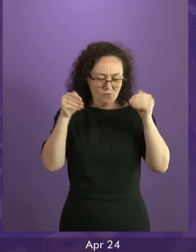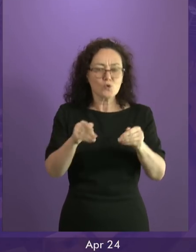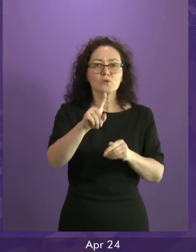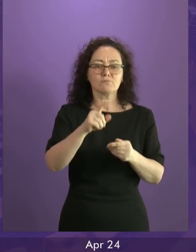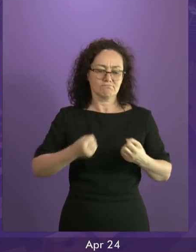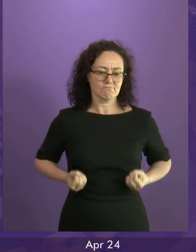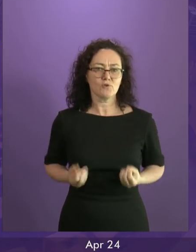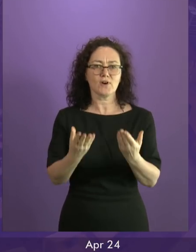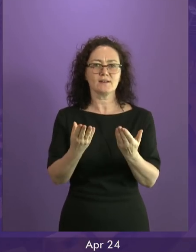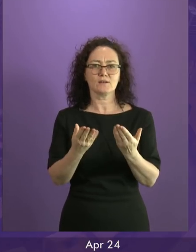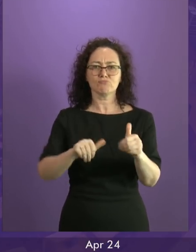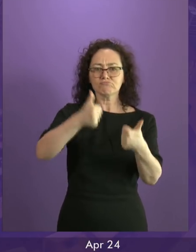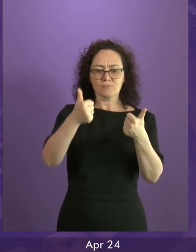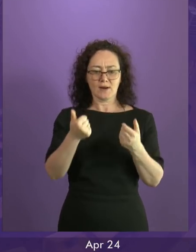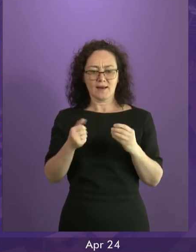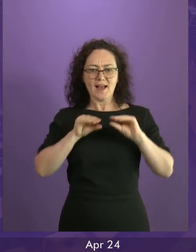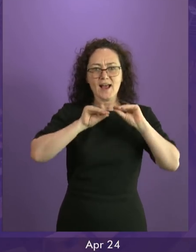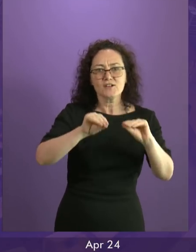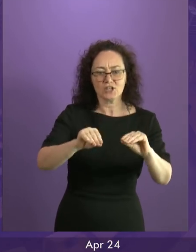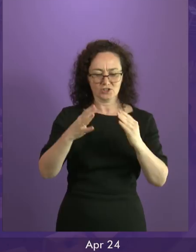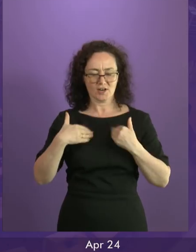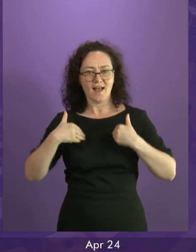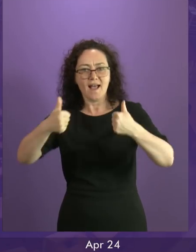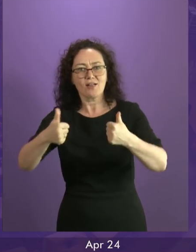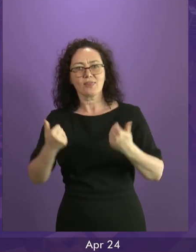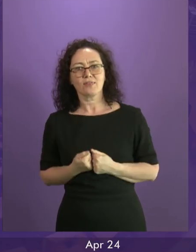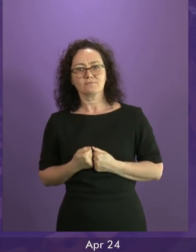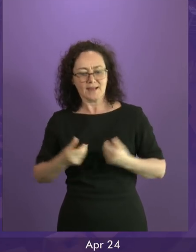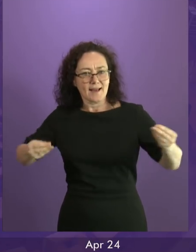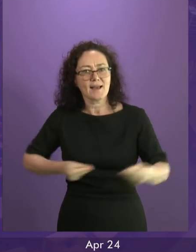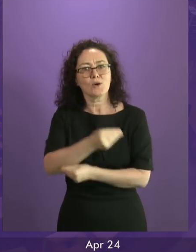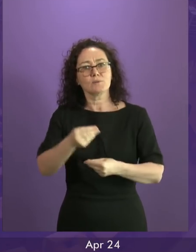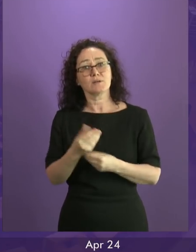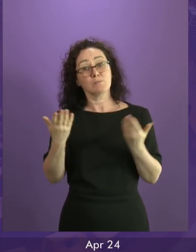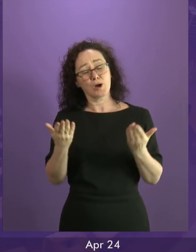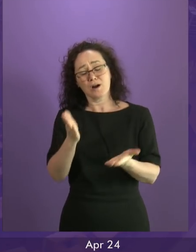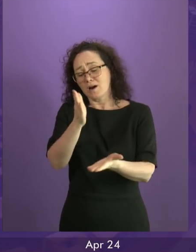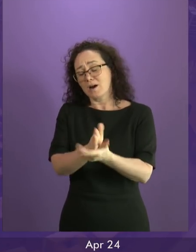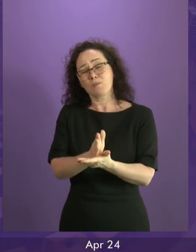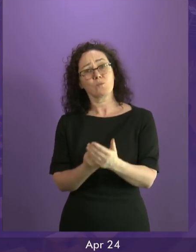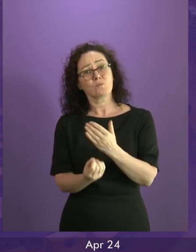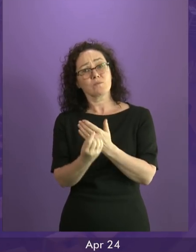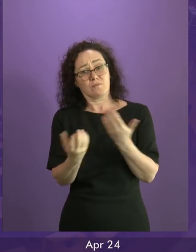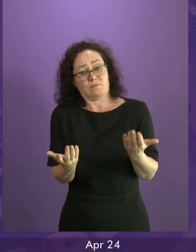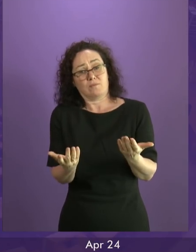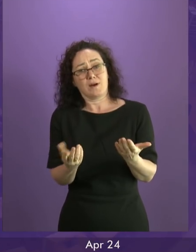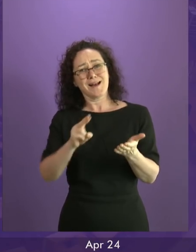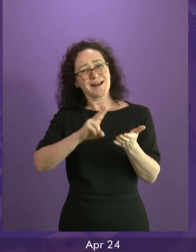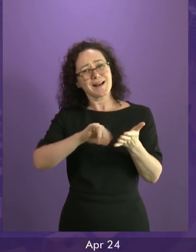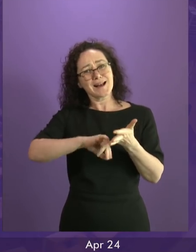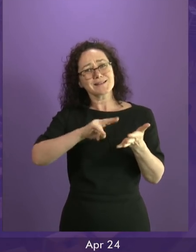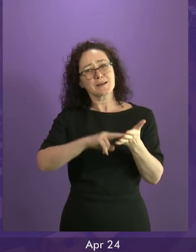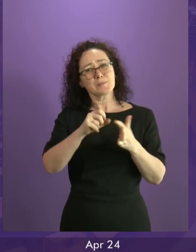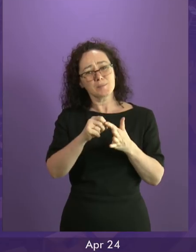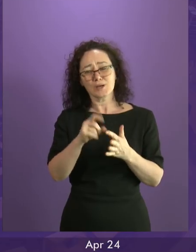existing and economic growth for Scotland now. Yet I'm afraid the depressing reality is this. For the SNP, independence and the